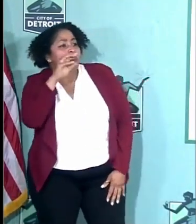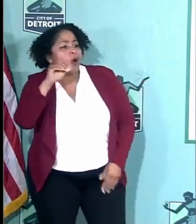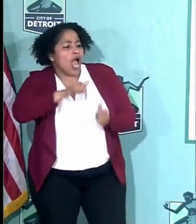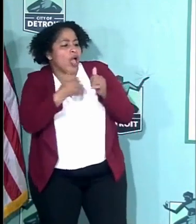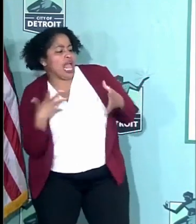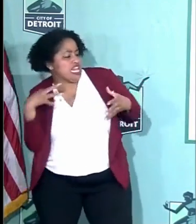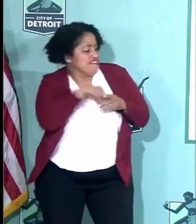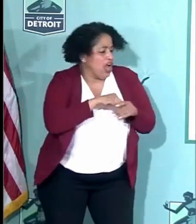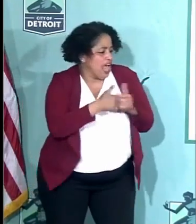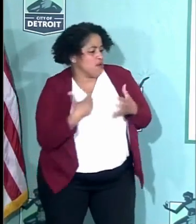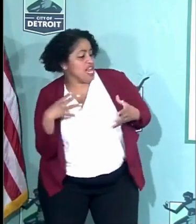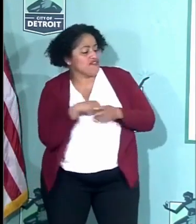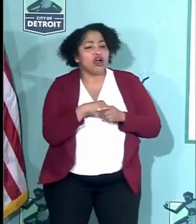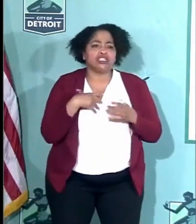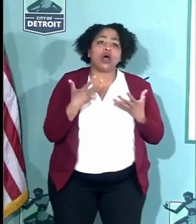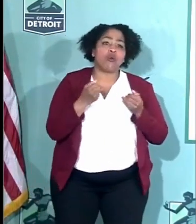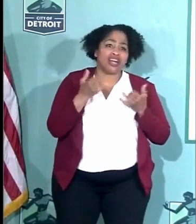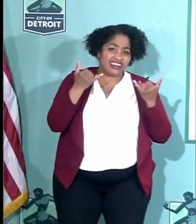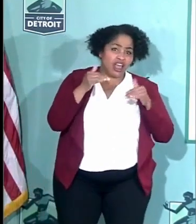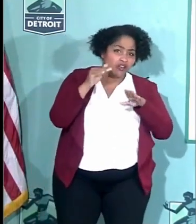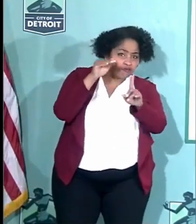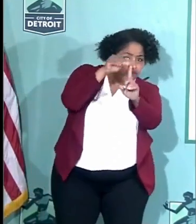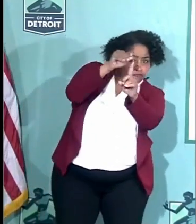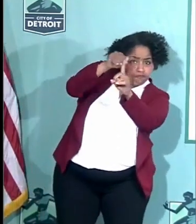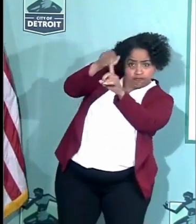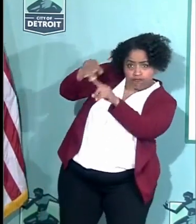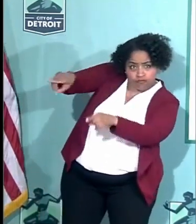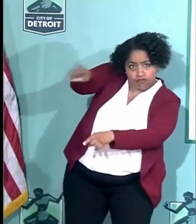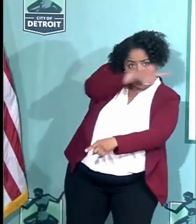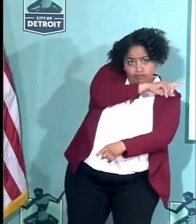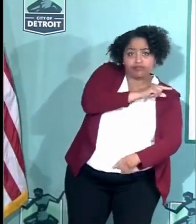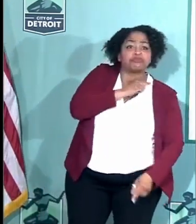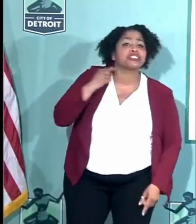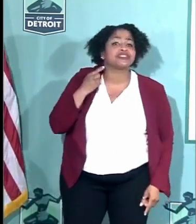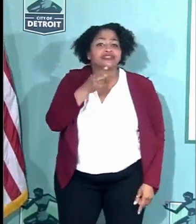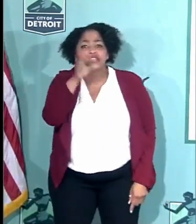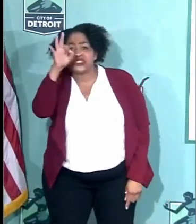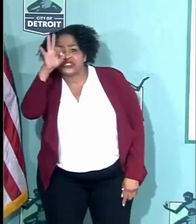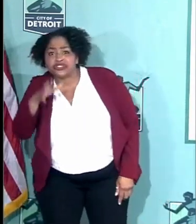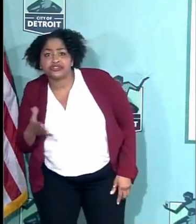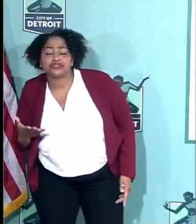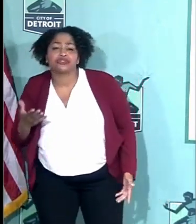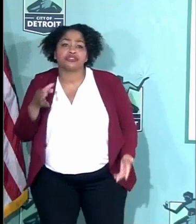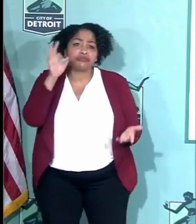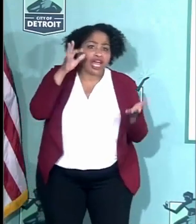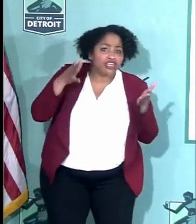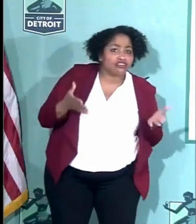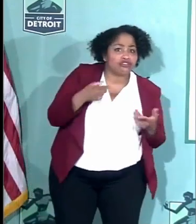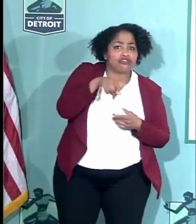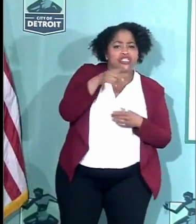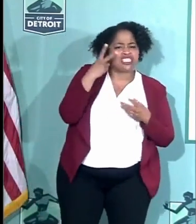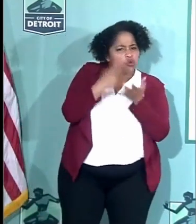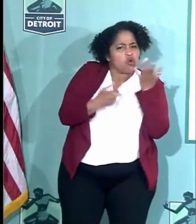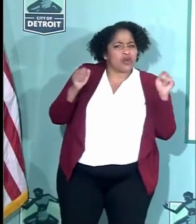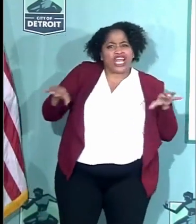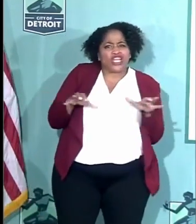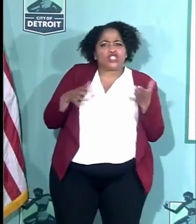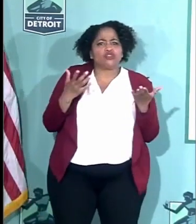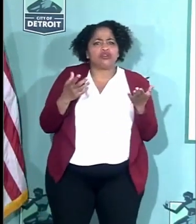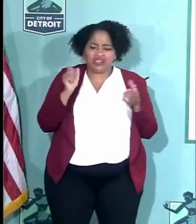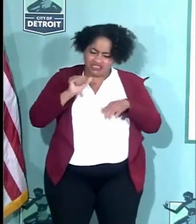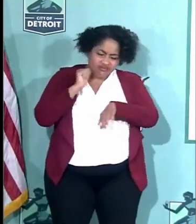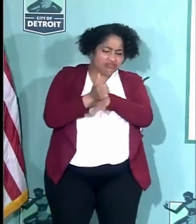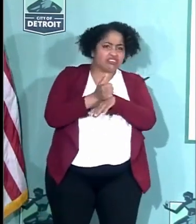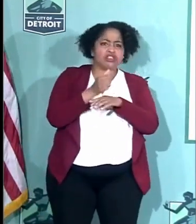involved? So now I want to call out to a clergy, and we're going to get involved and see what can we do, got to call this then, for somebody to say coalition,